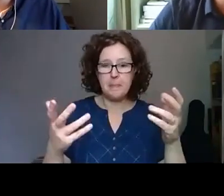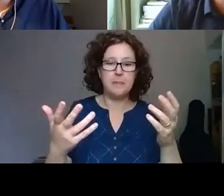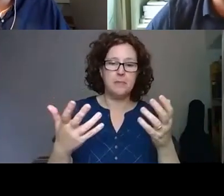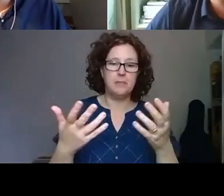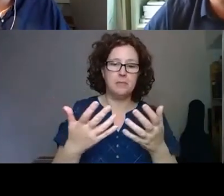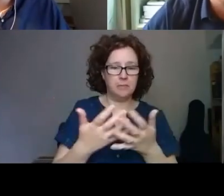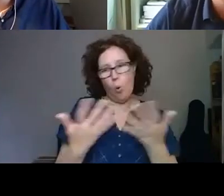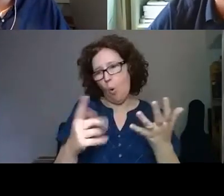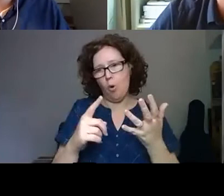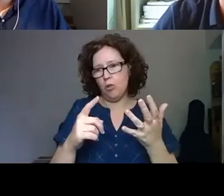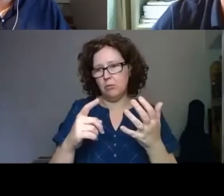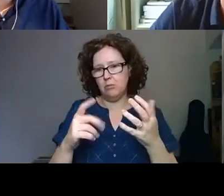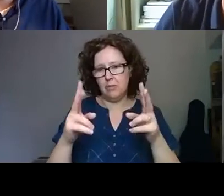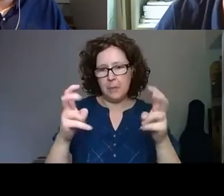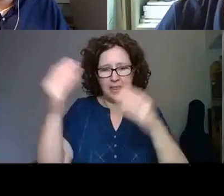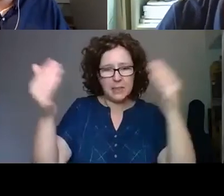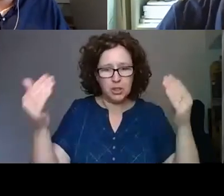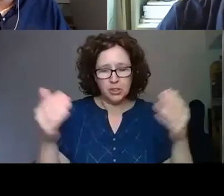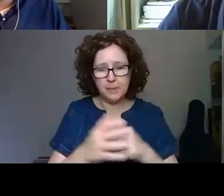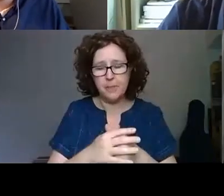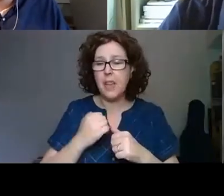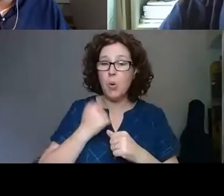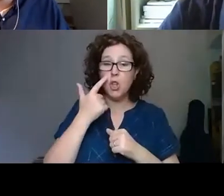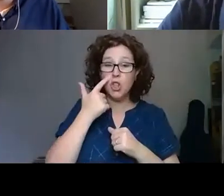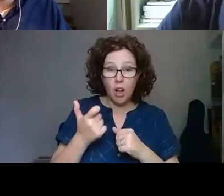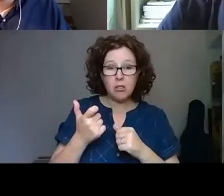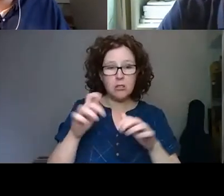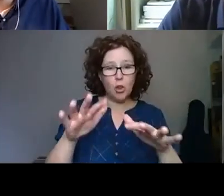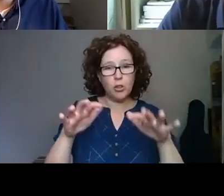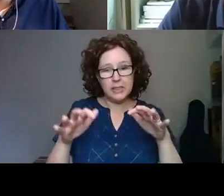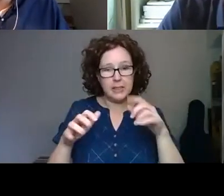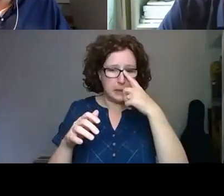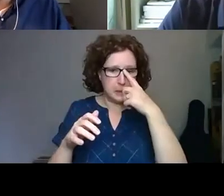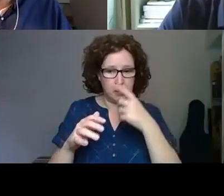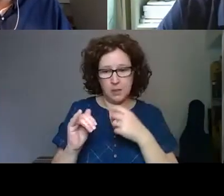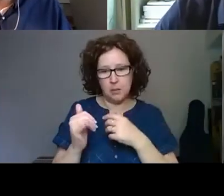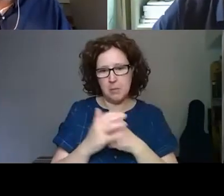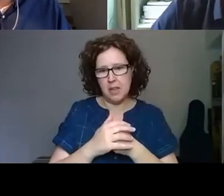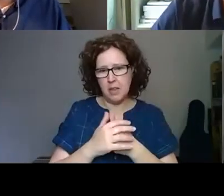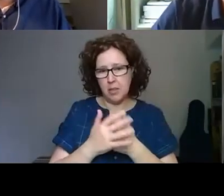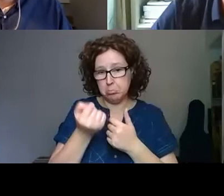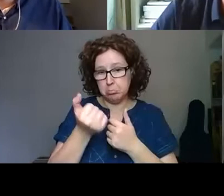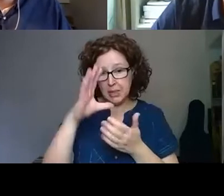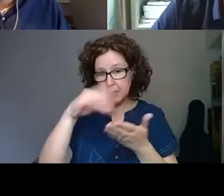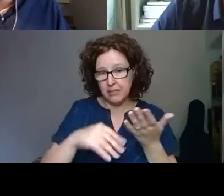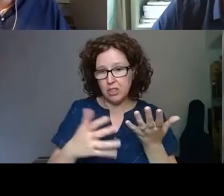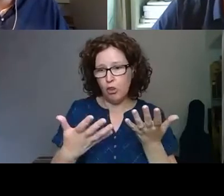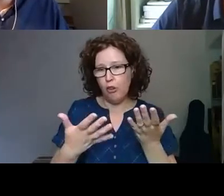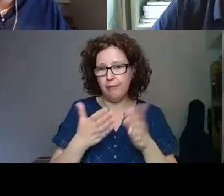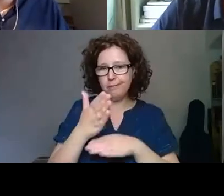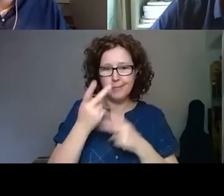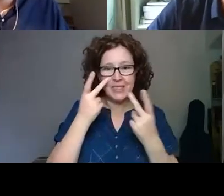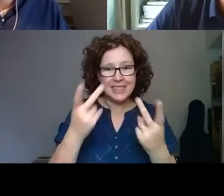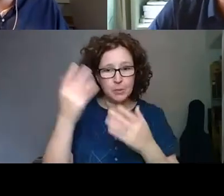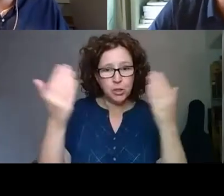good exhibitions. And our young audience might not have that much experience visiting museums, even